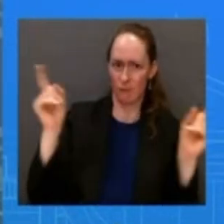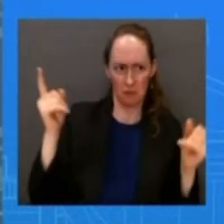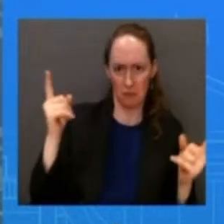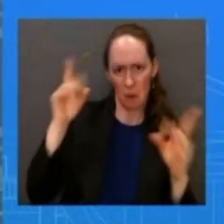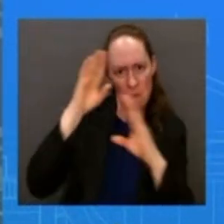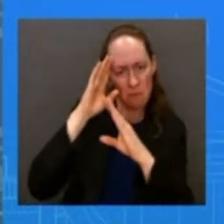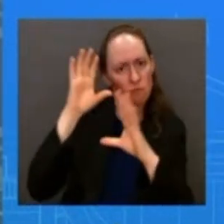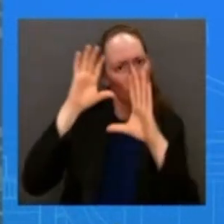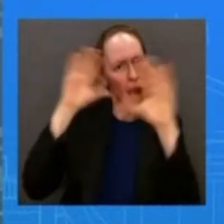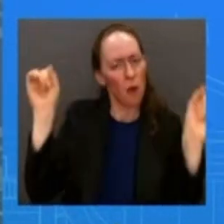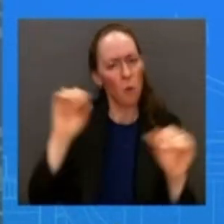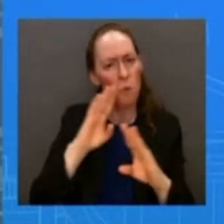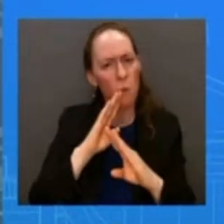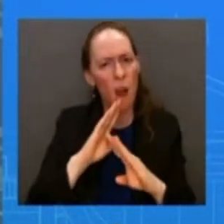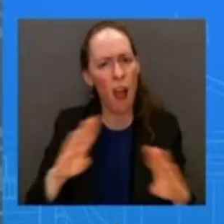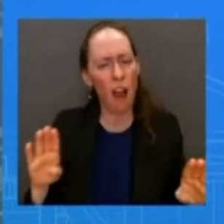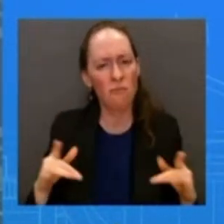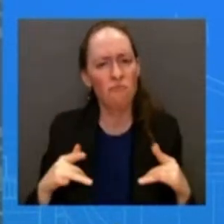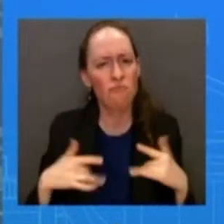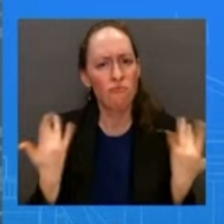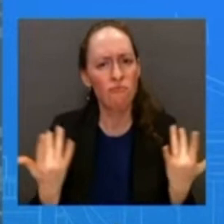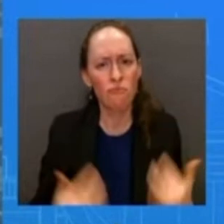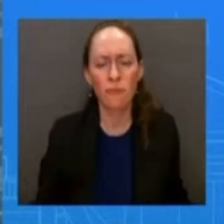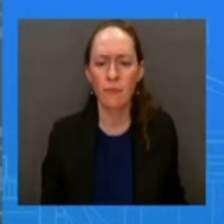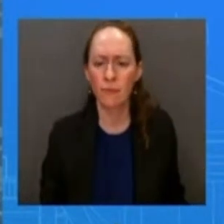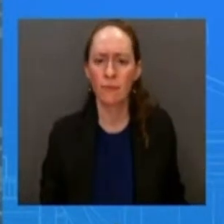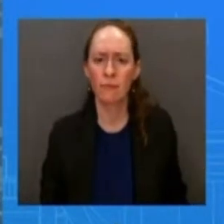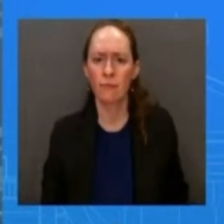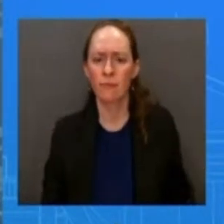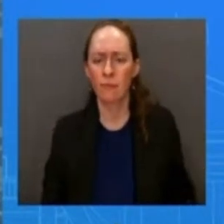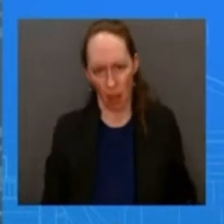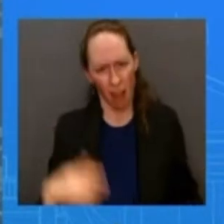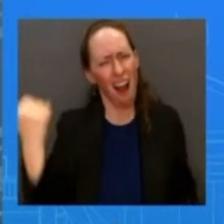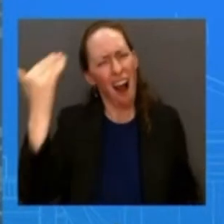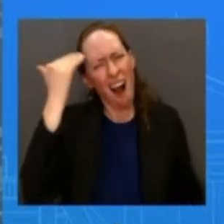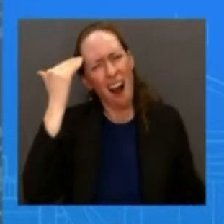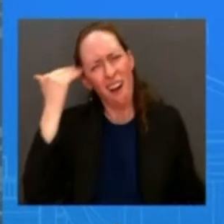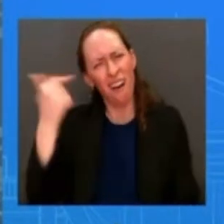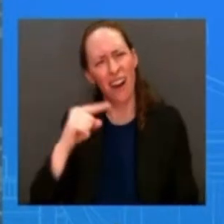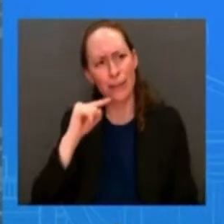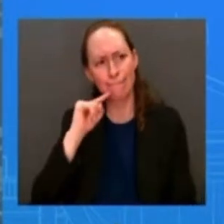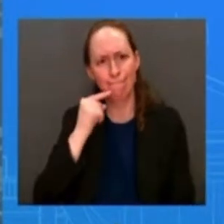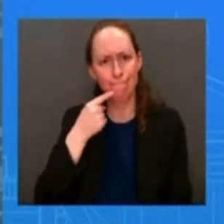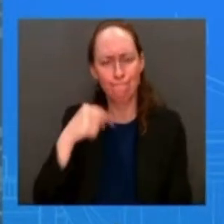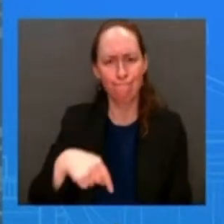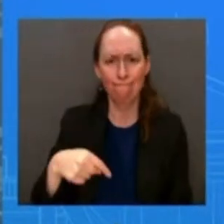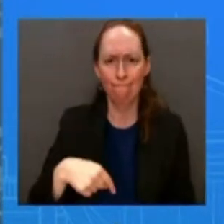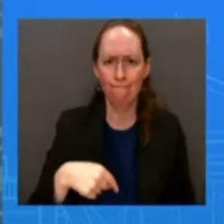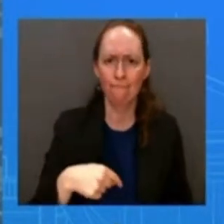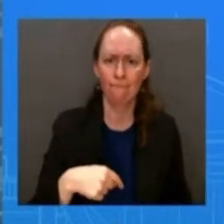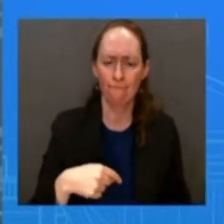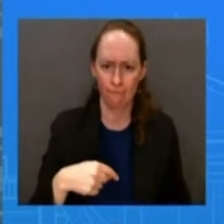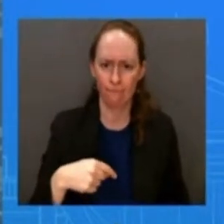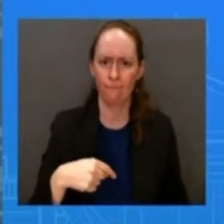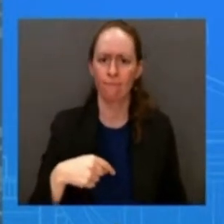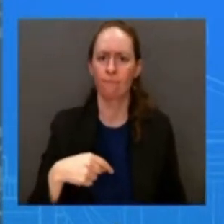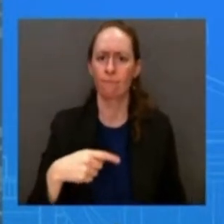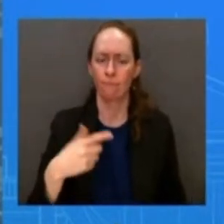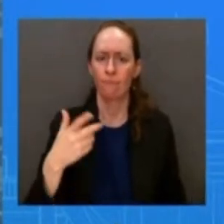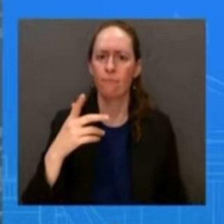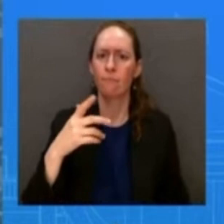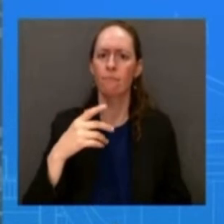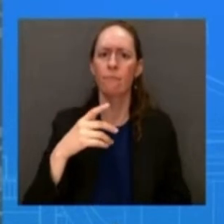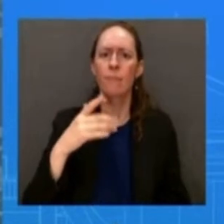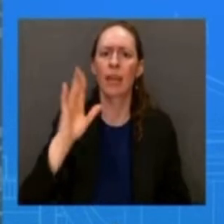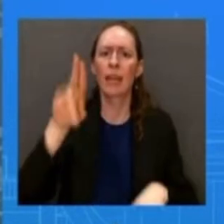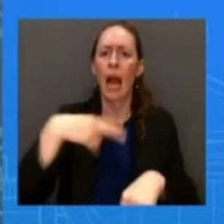and look the president is taking this very seriously and he's receiving briefings regularly from his national security advisors and he's going to